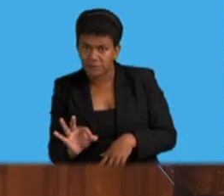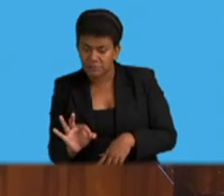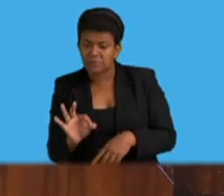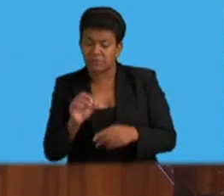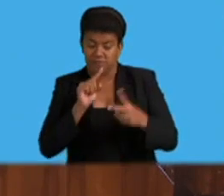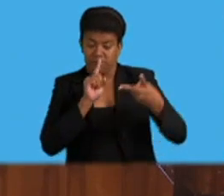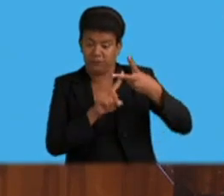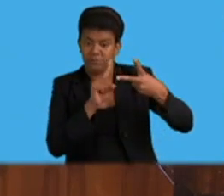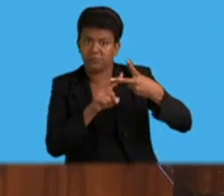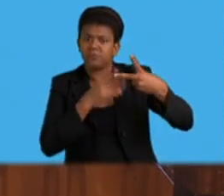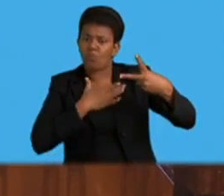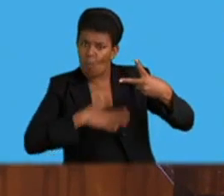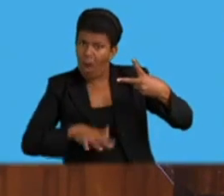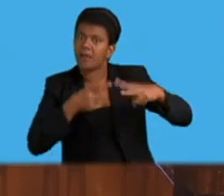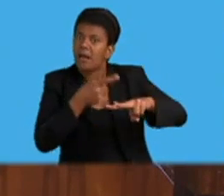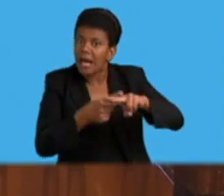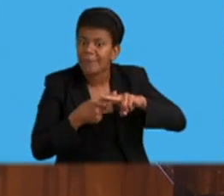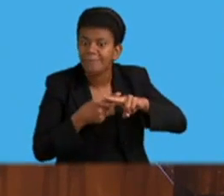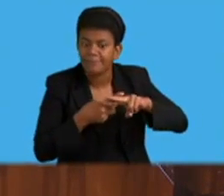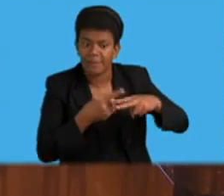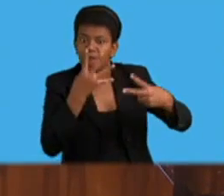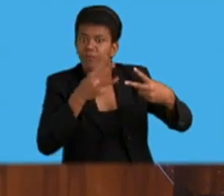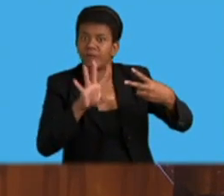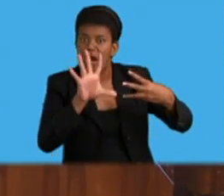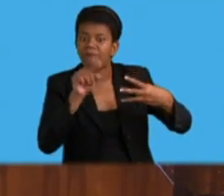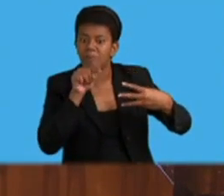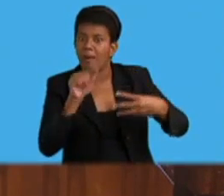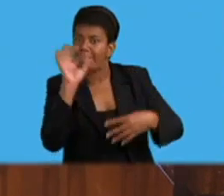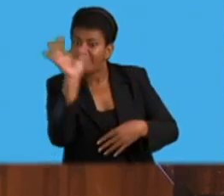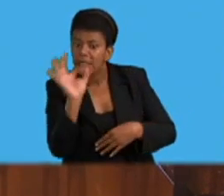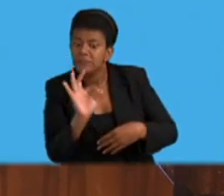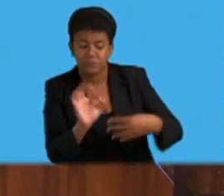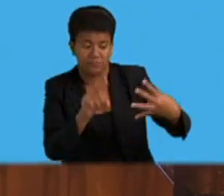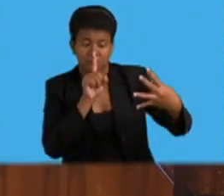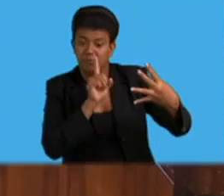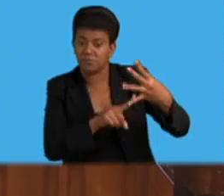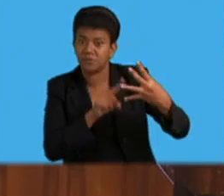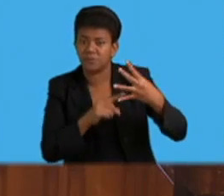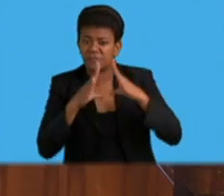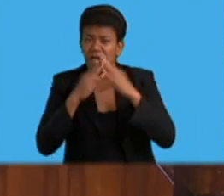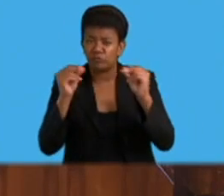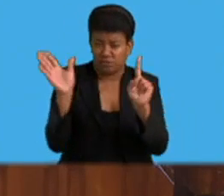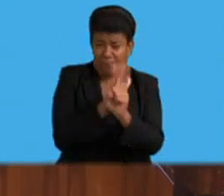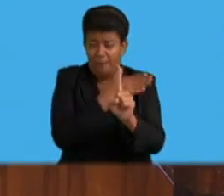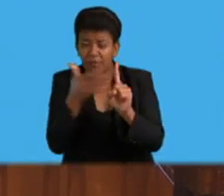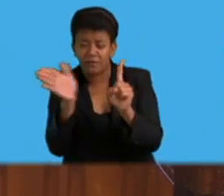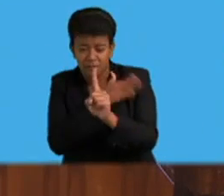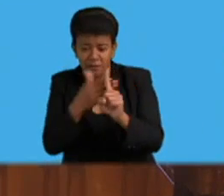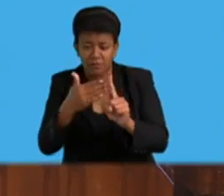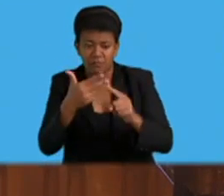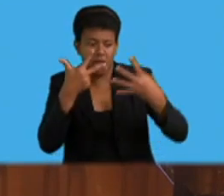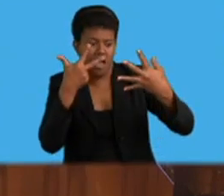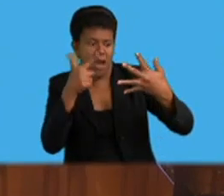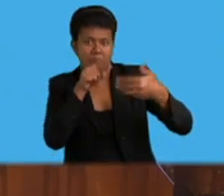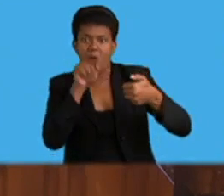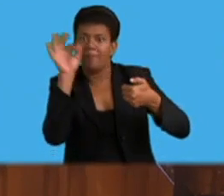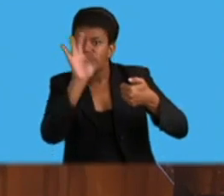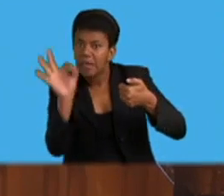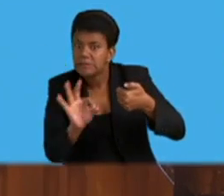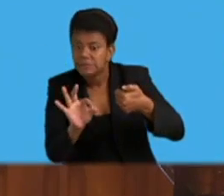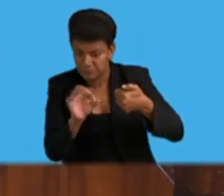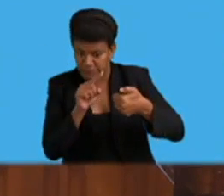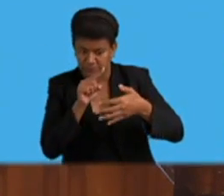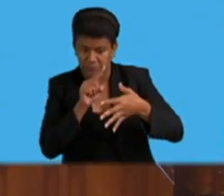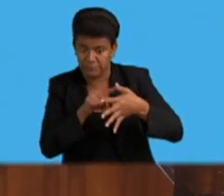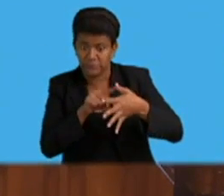offences increases 2016 when compared to the previous year. The